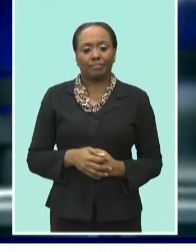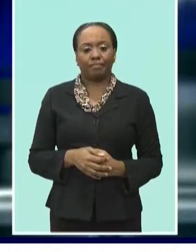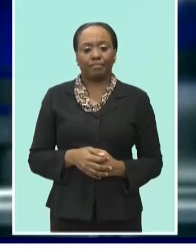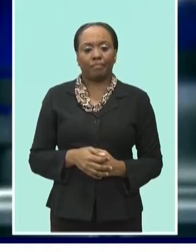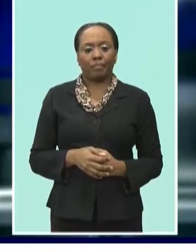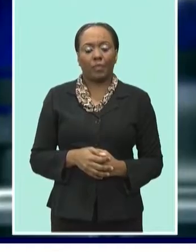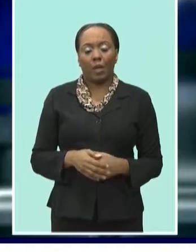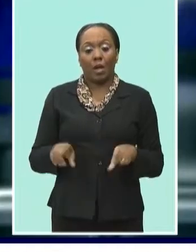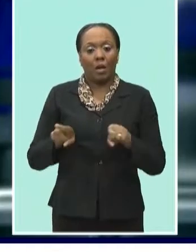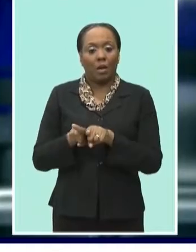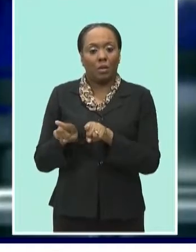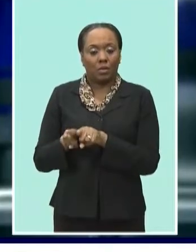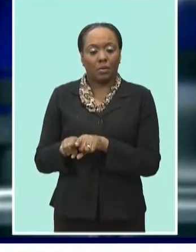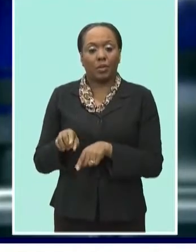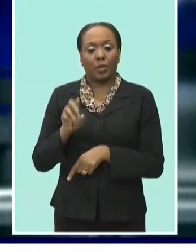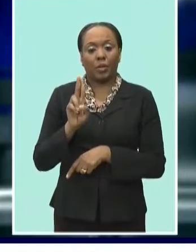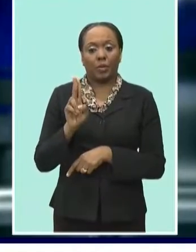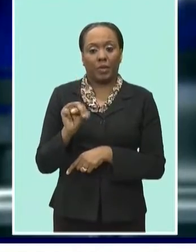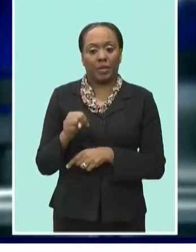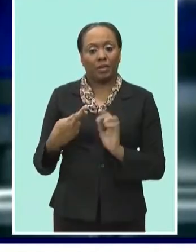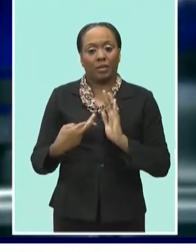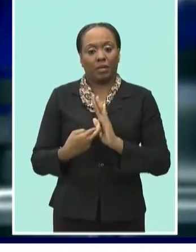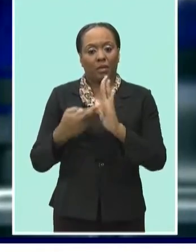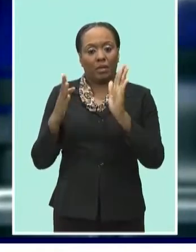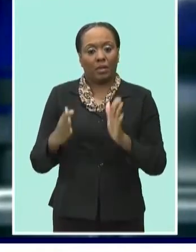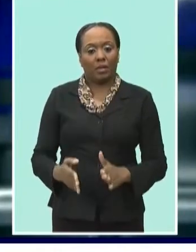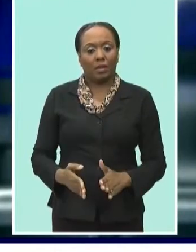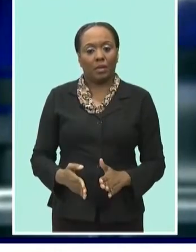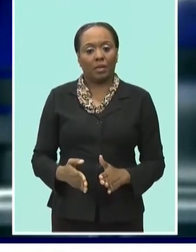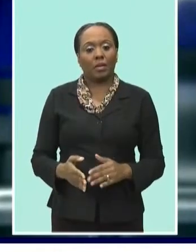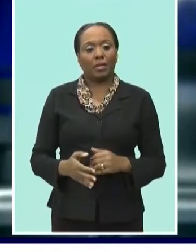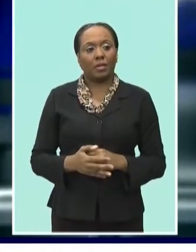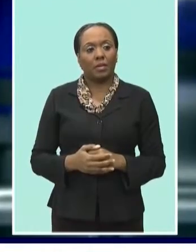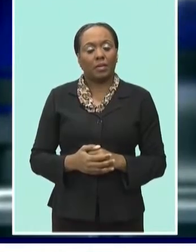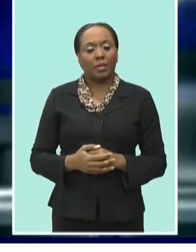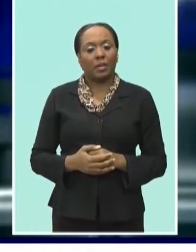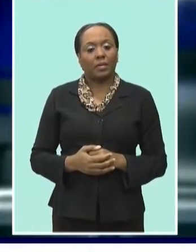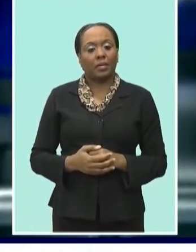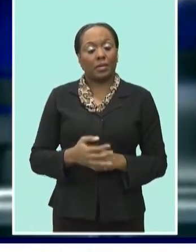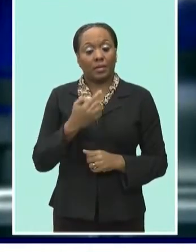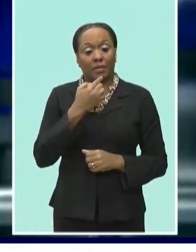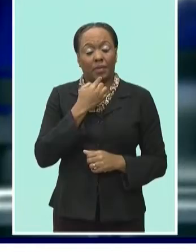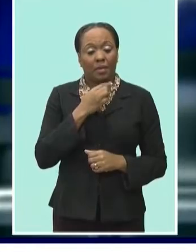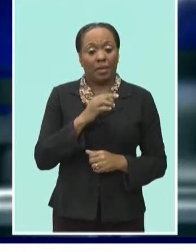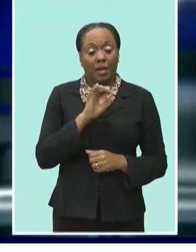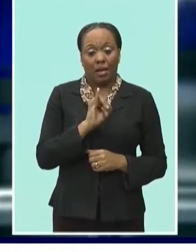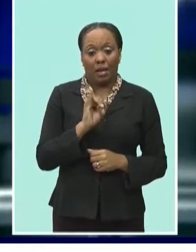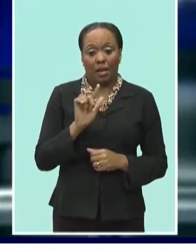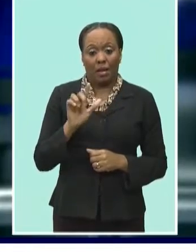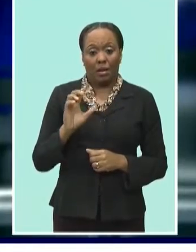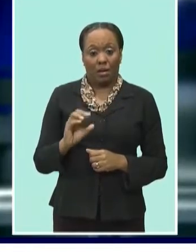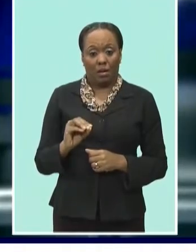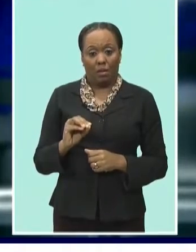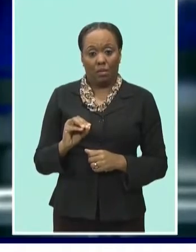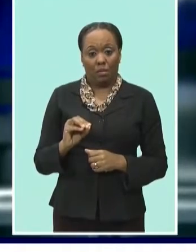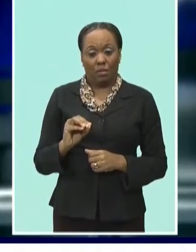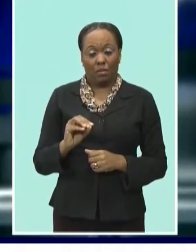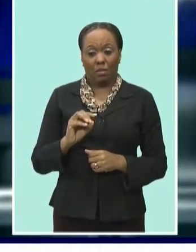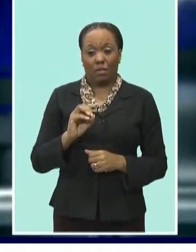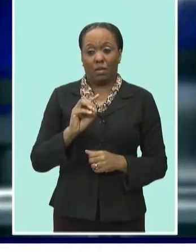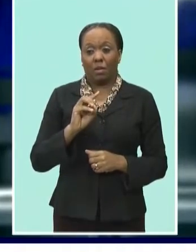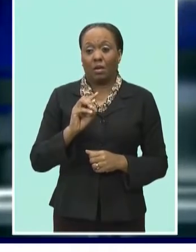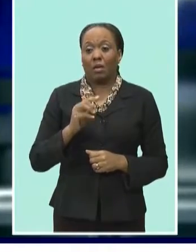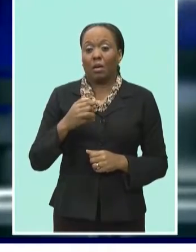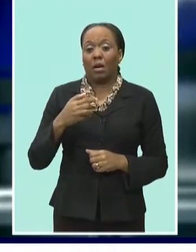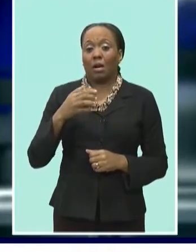also worth noting that UN Secretary General Antonio Gutierrez says the ILO has been a trusted voice for social justice